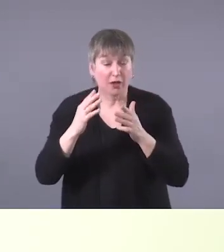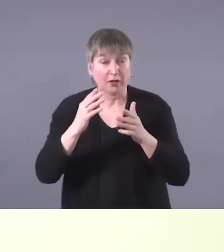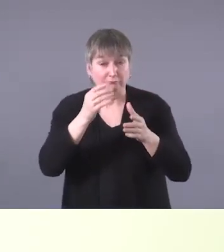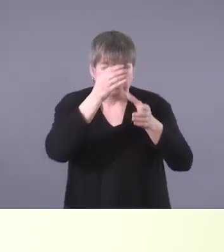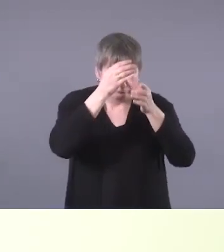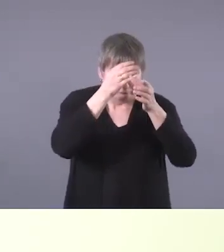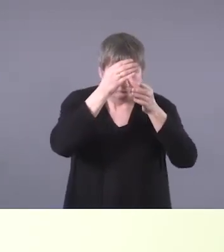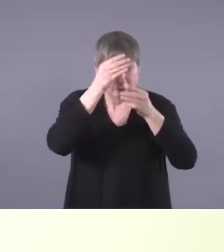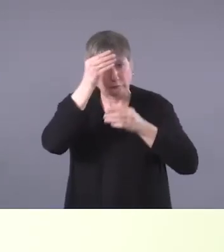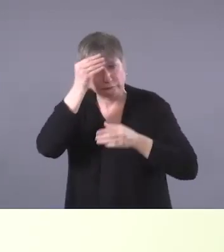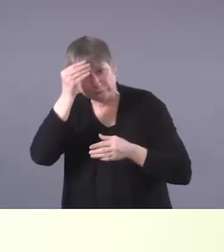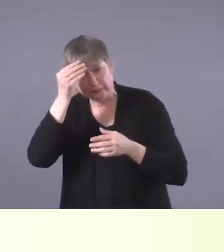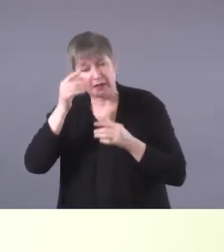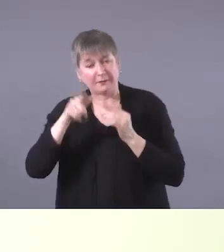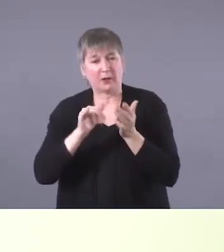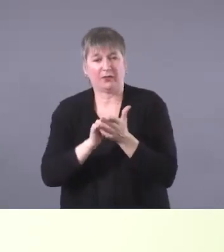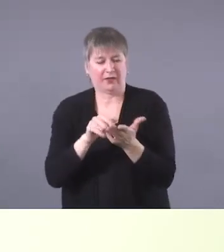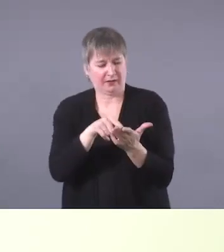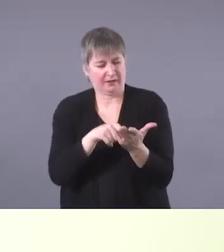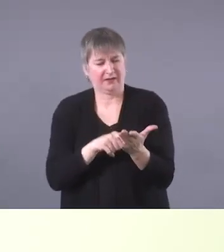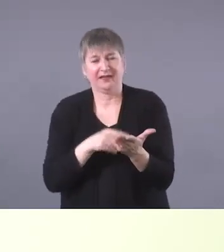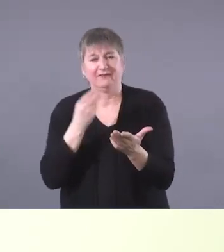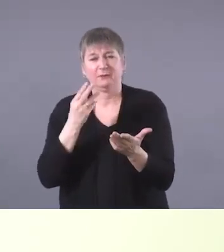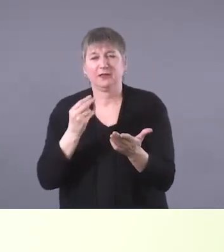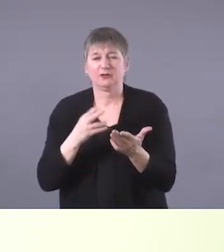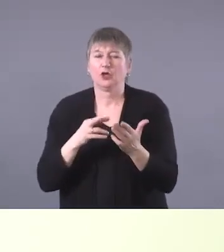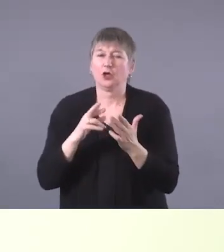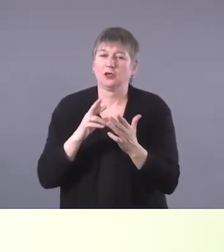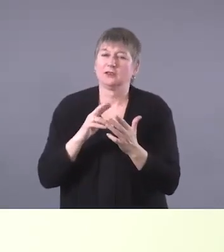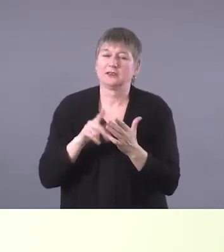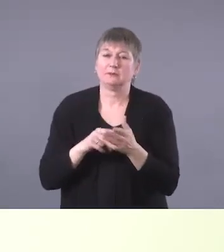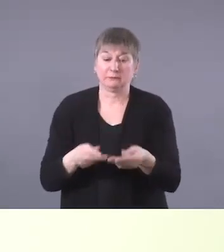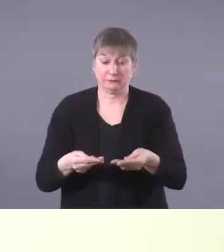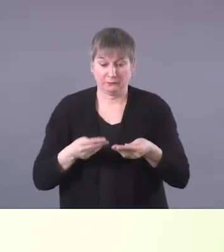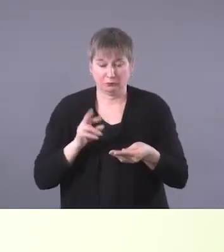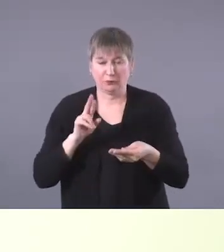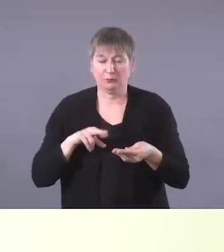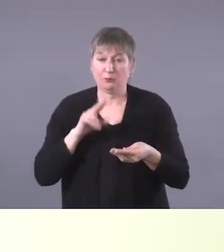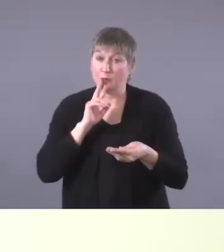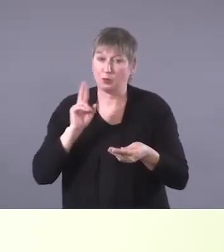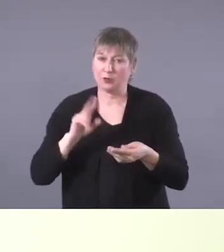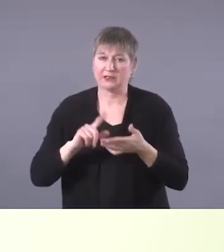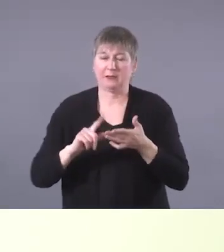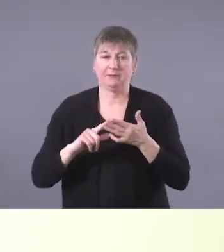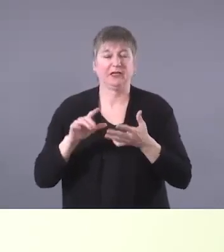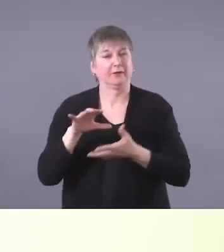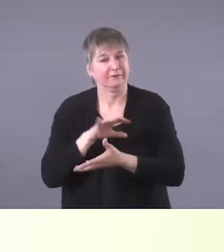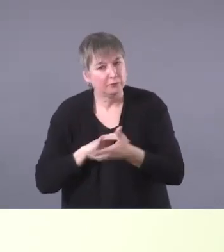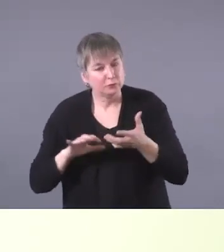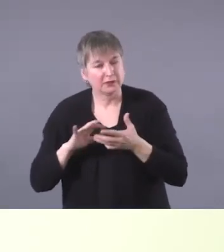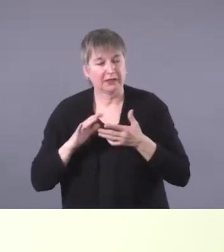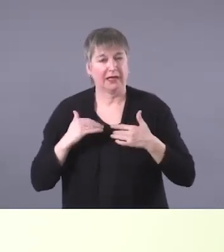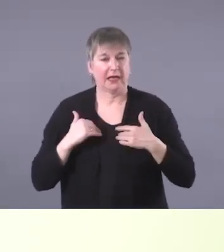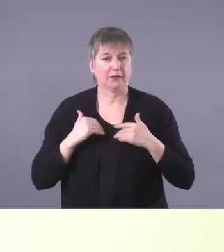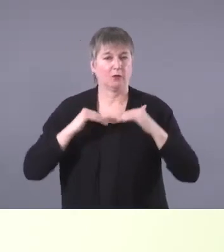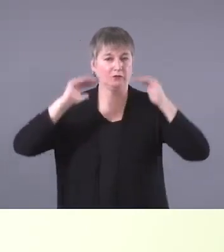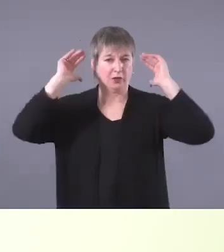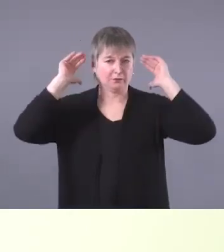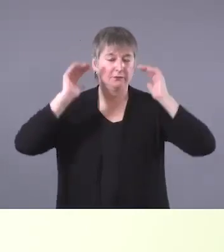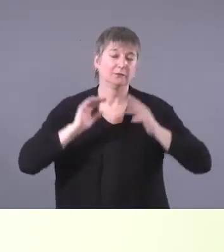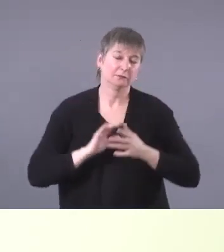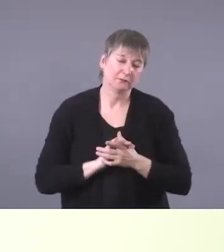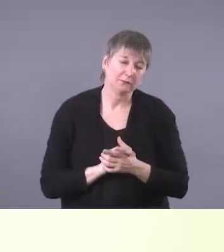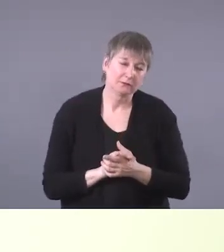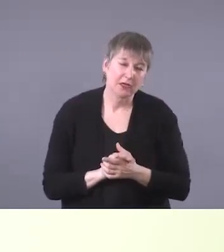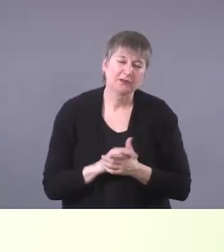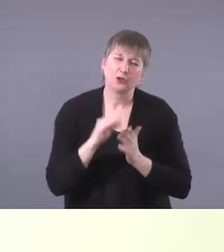um, reports can be really, um, daunting and, and confusing. So, uh, you just write